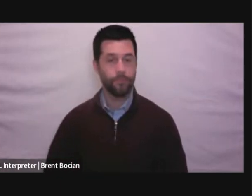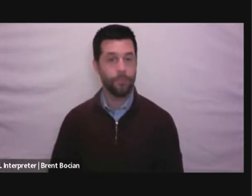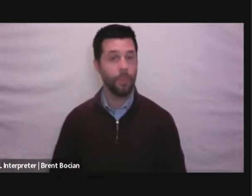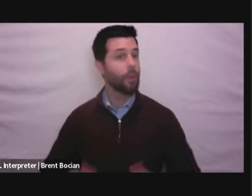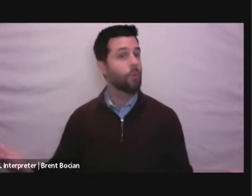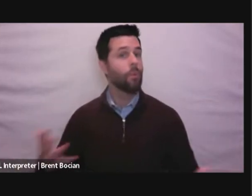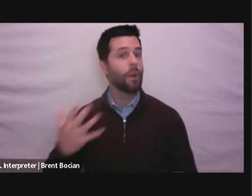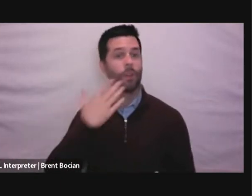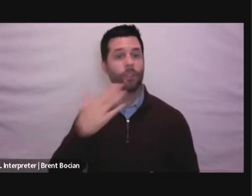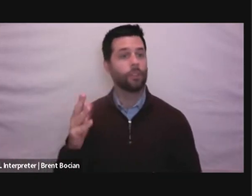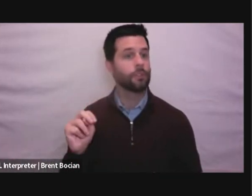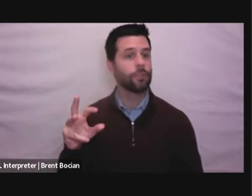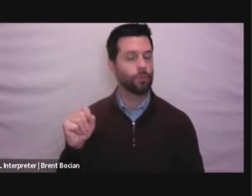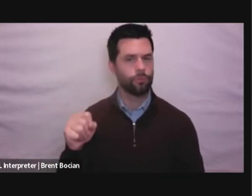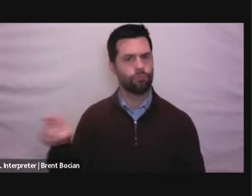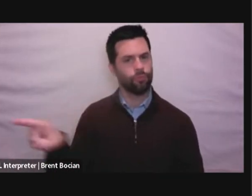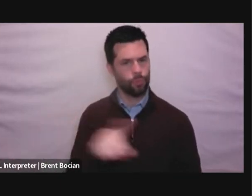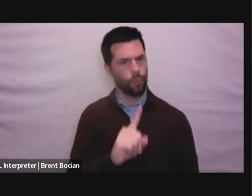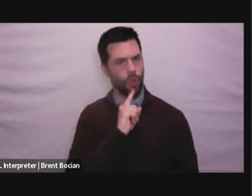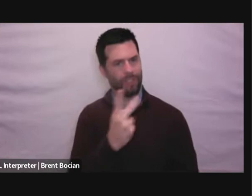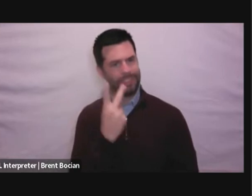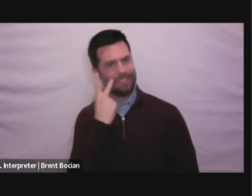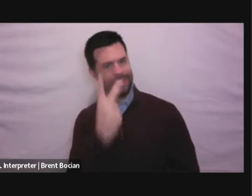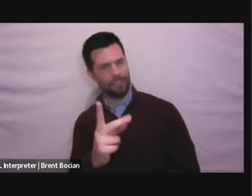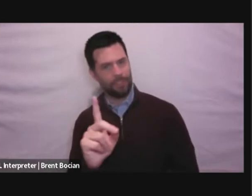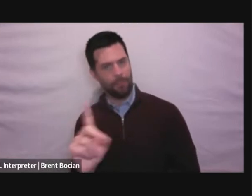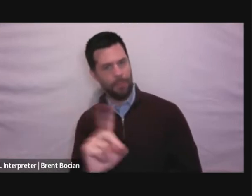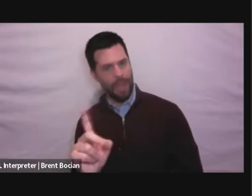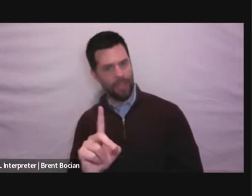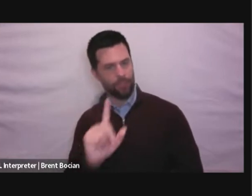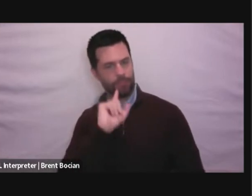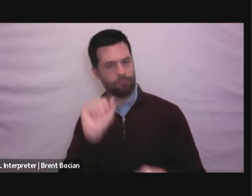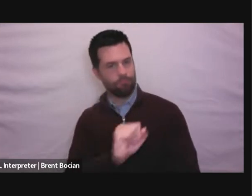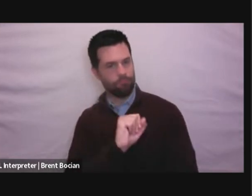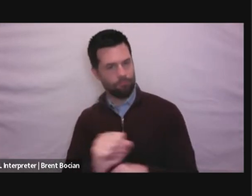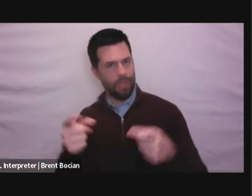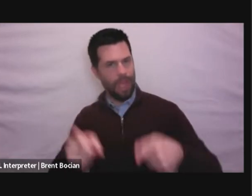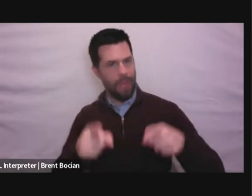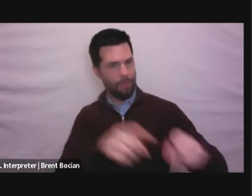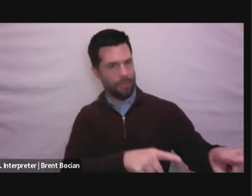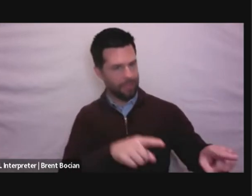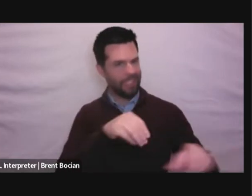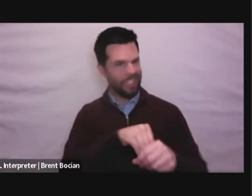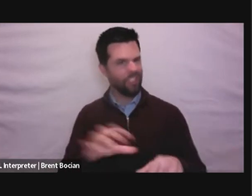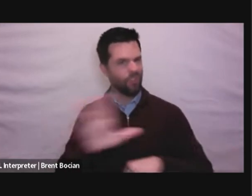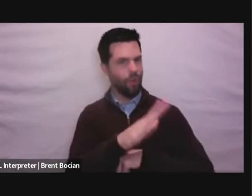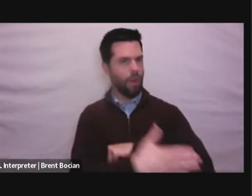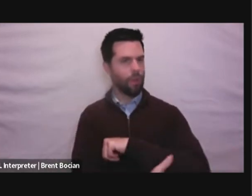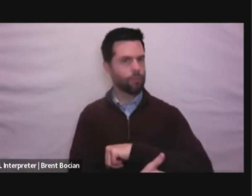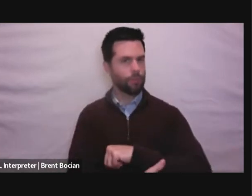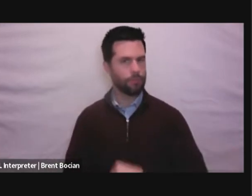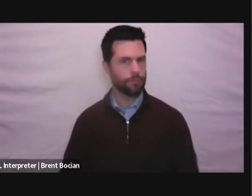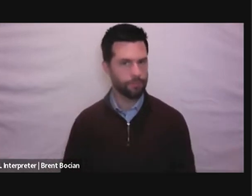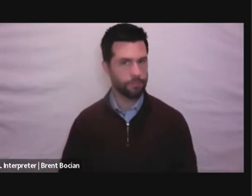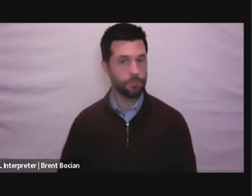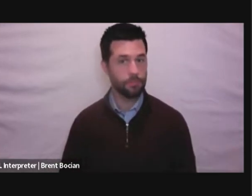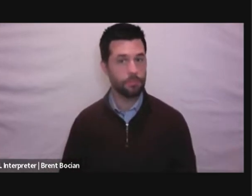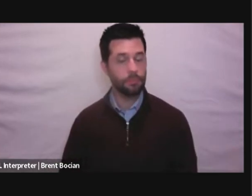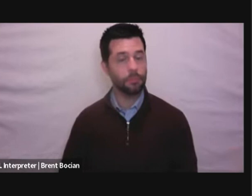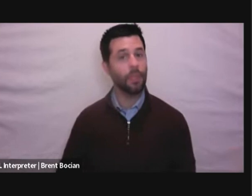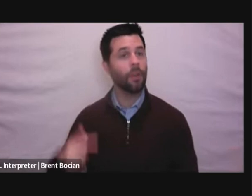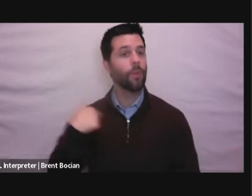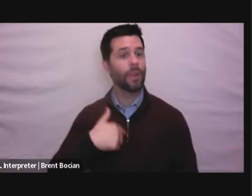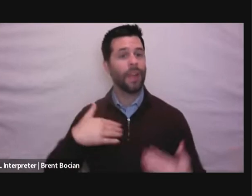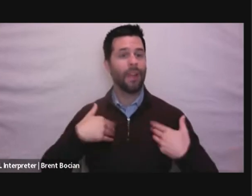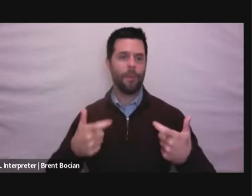We are seeing, you are seeing democracy actually delivering for people in your countries. And I think we have a huge